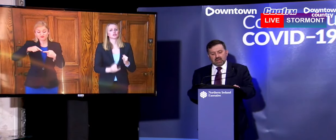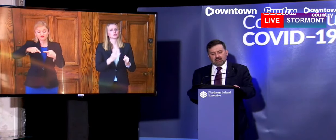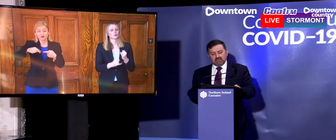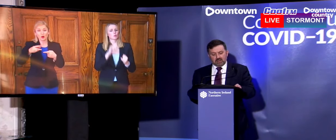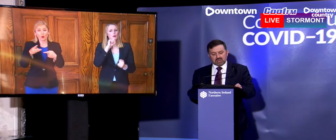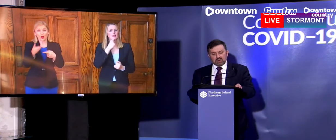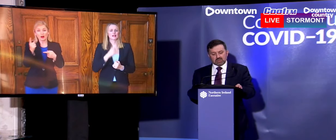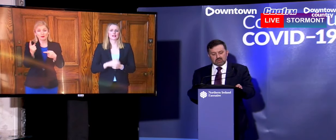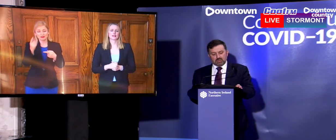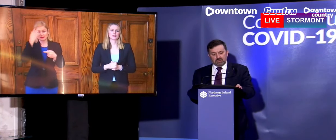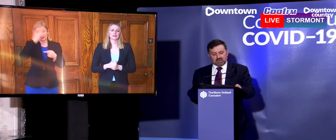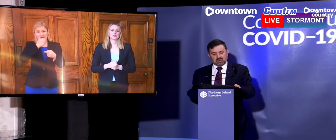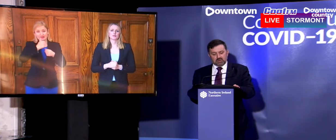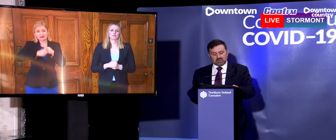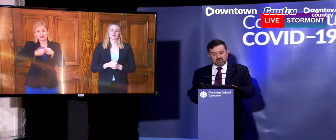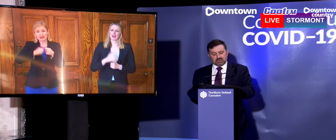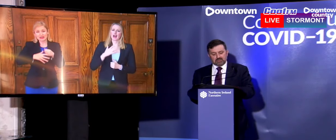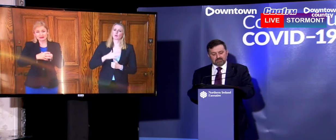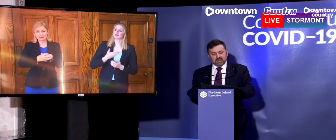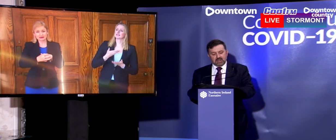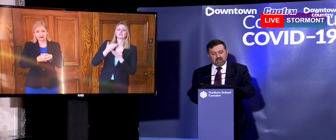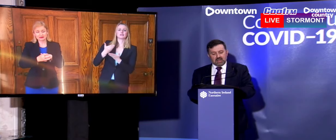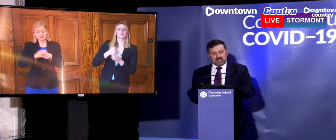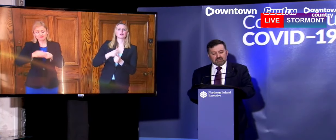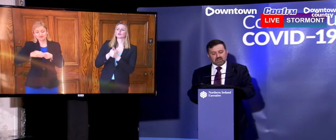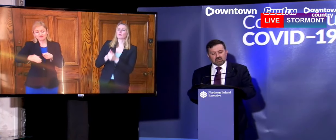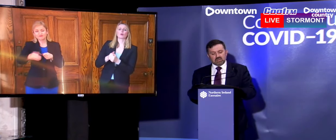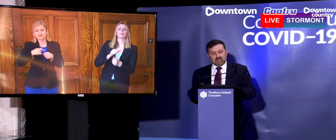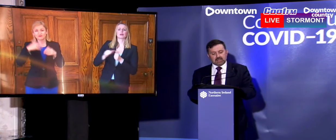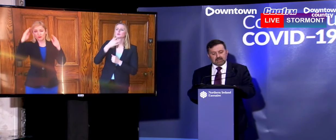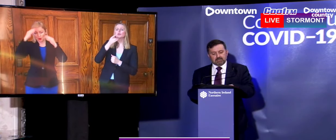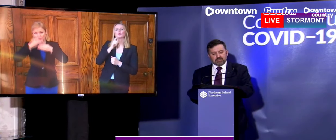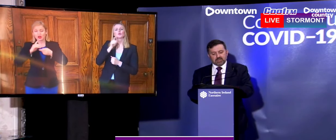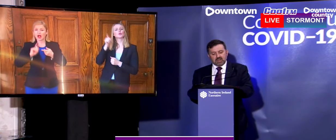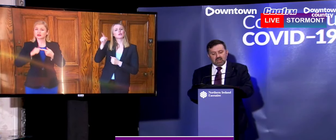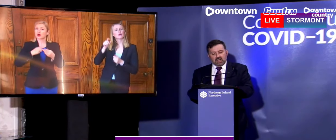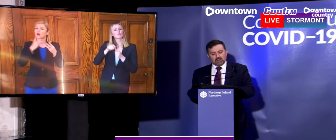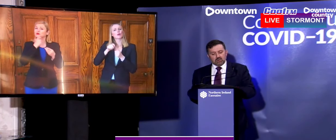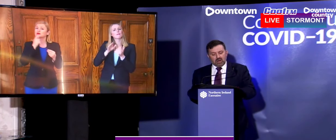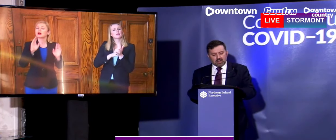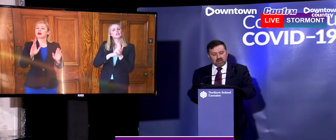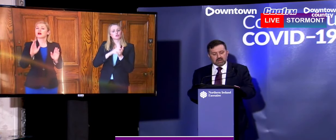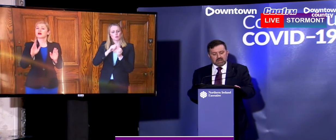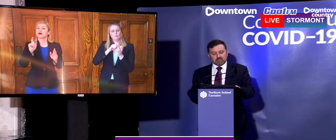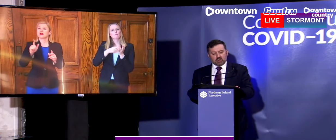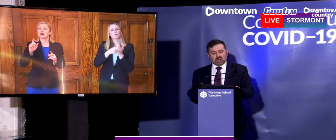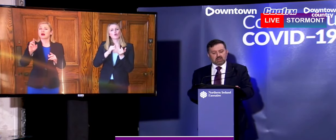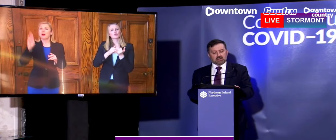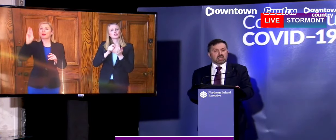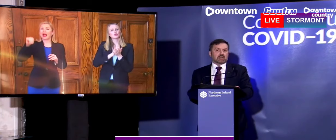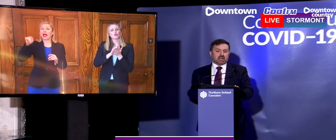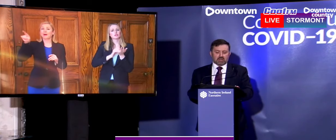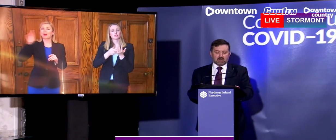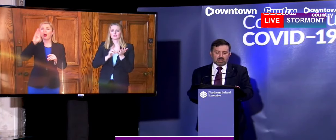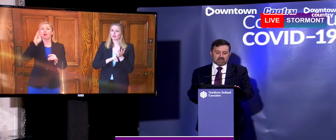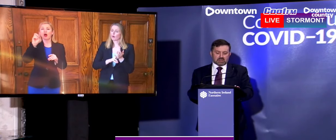support and very best wishes to our Prime Minister Boris Johnson as he fights COVID-19. I know how hard he has been working